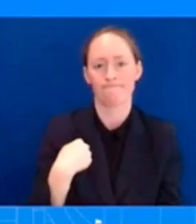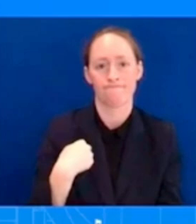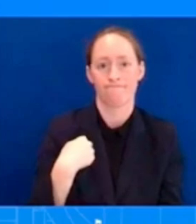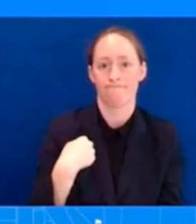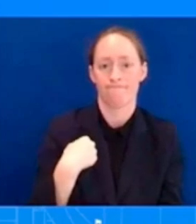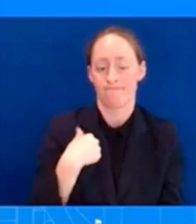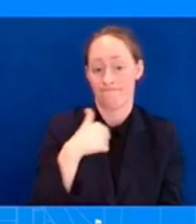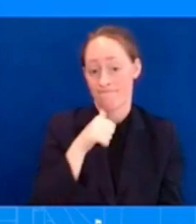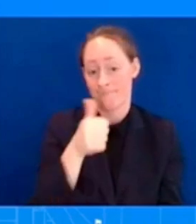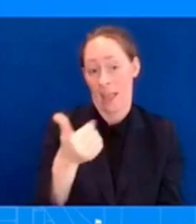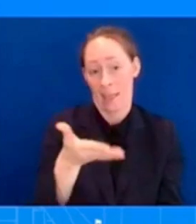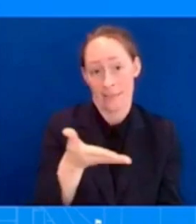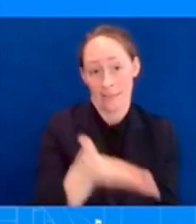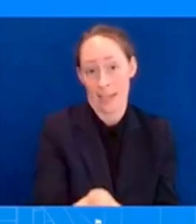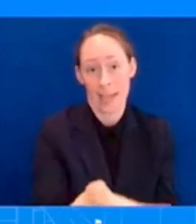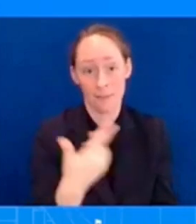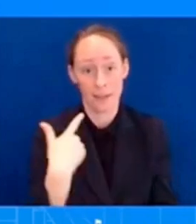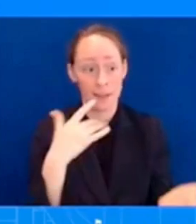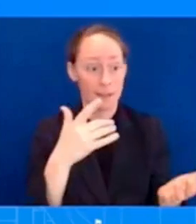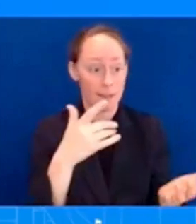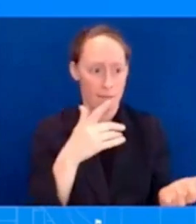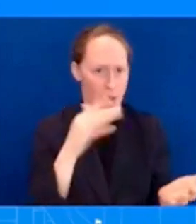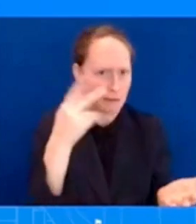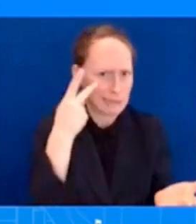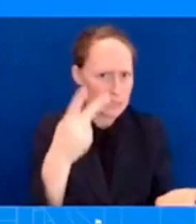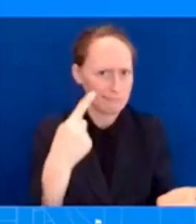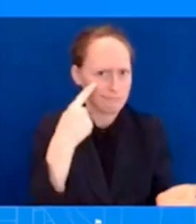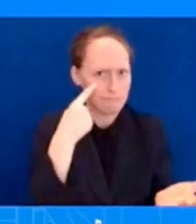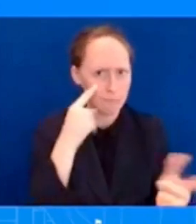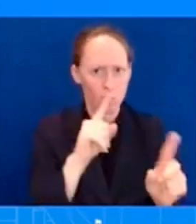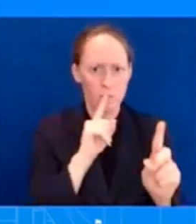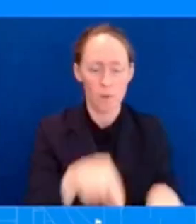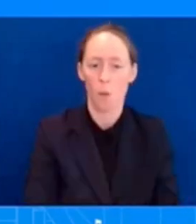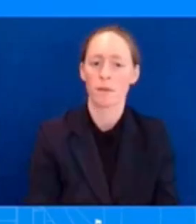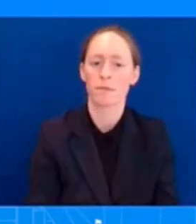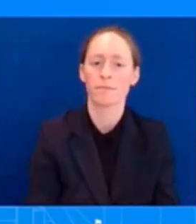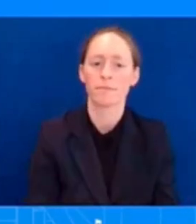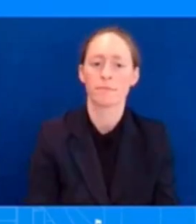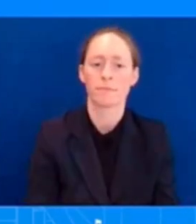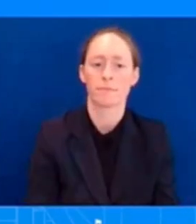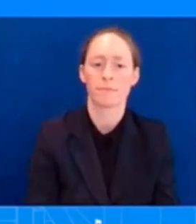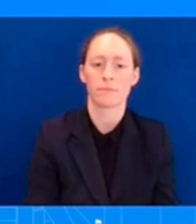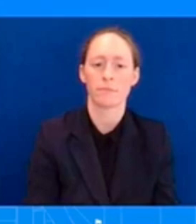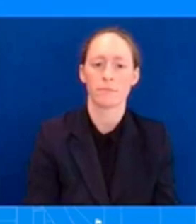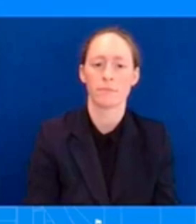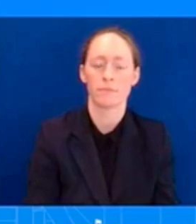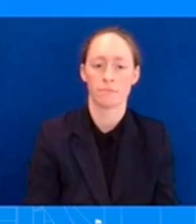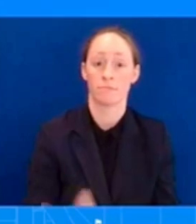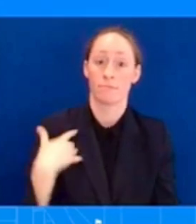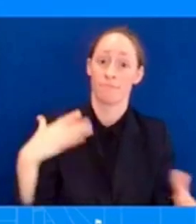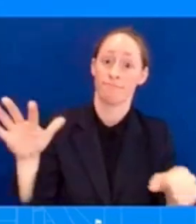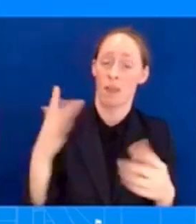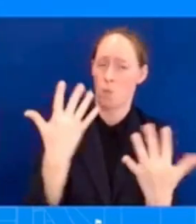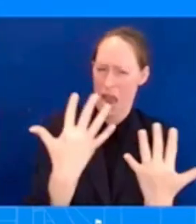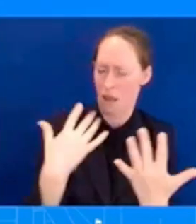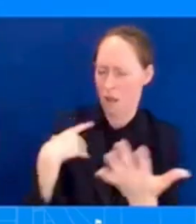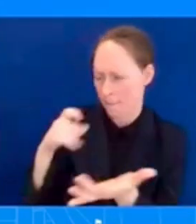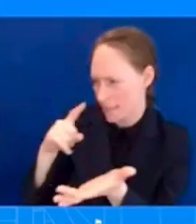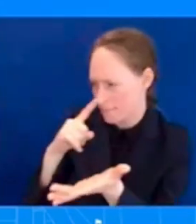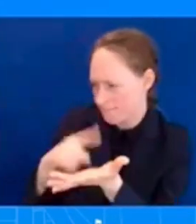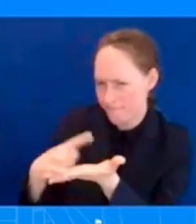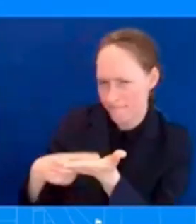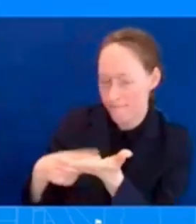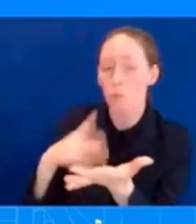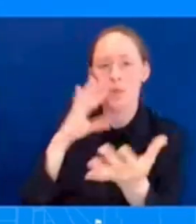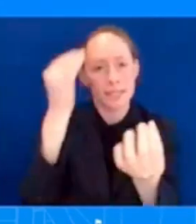make sure I answer it in a fulsome way, so I need to just make sure I check in with the team and we'll get back to you on that. All the questions that you have,